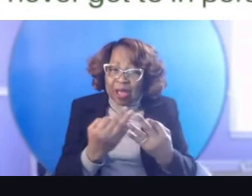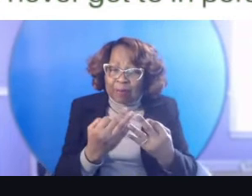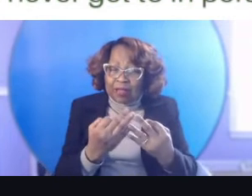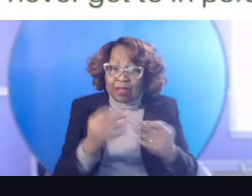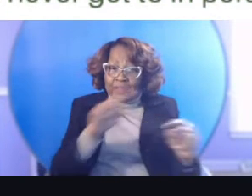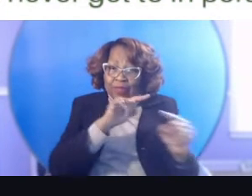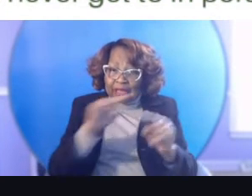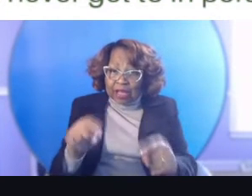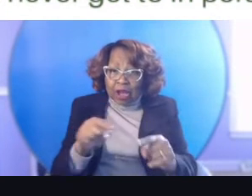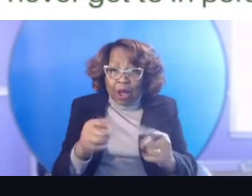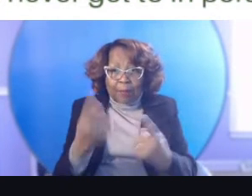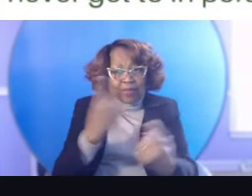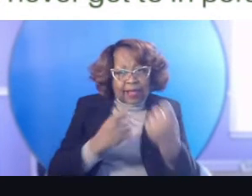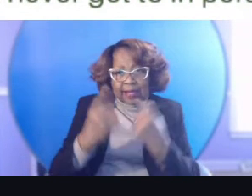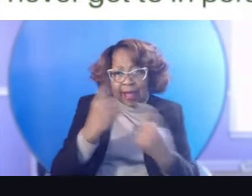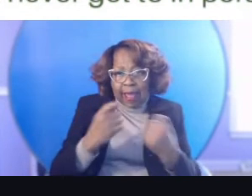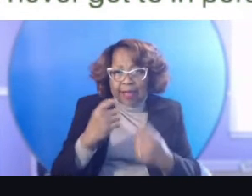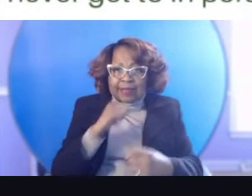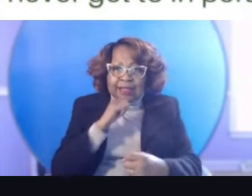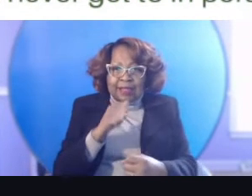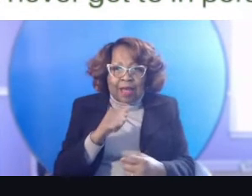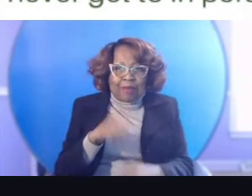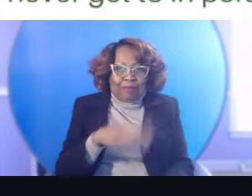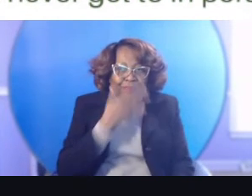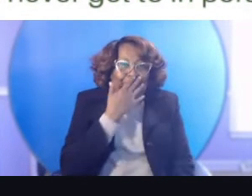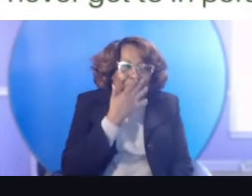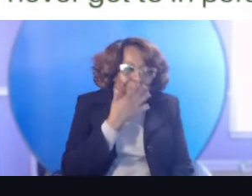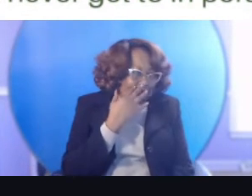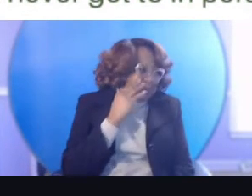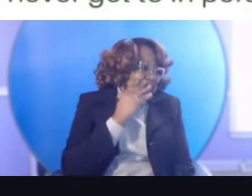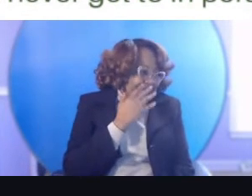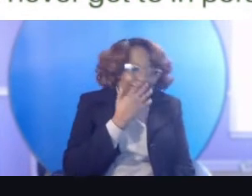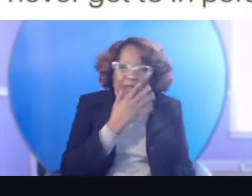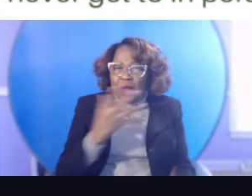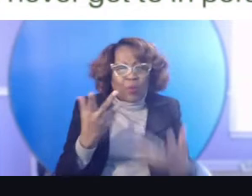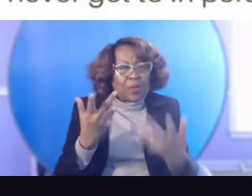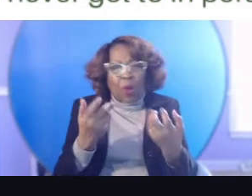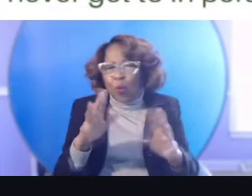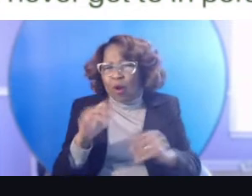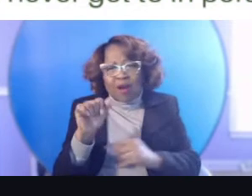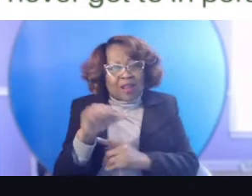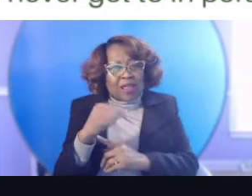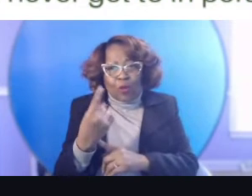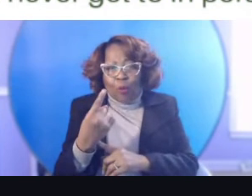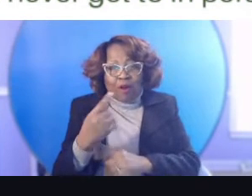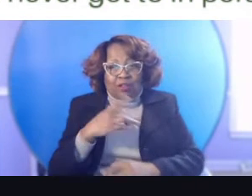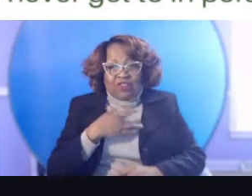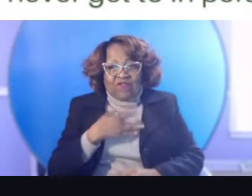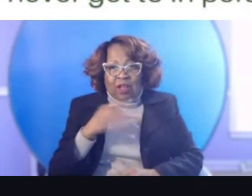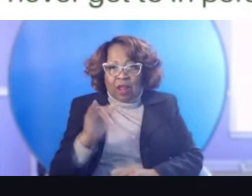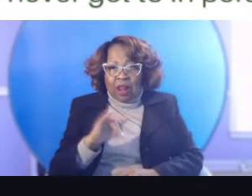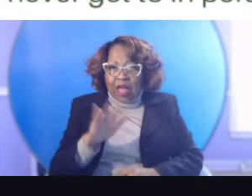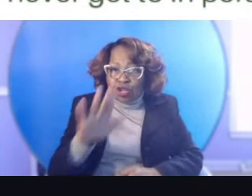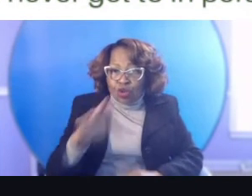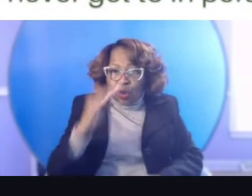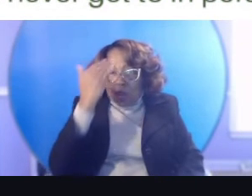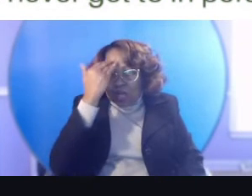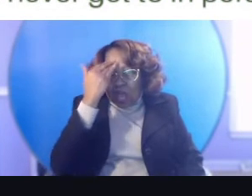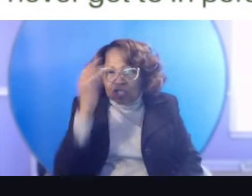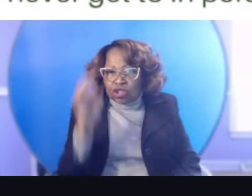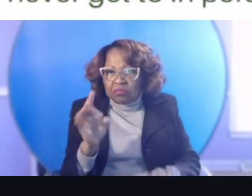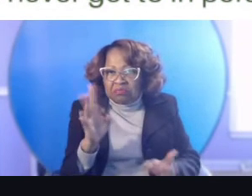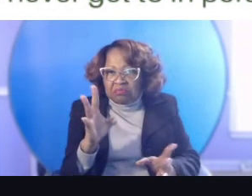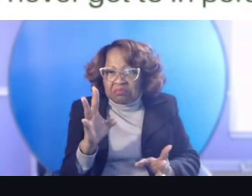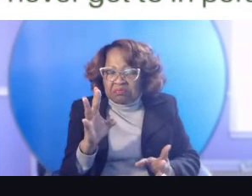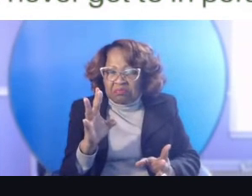questions and not be laughed at. We don't want any of that. We don't want anybody, um, to feel like their knowledge is, is horrible because they're